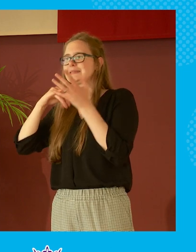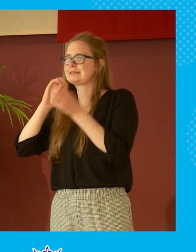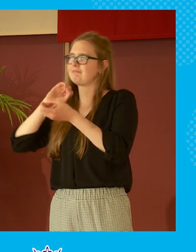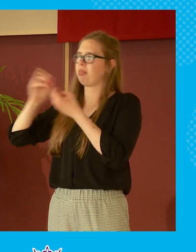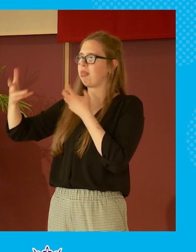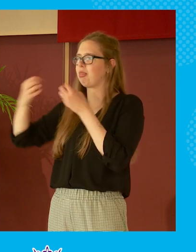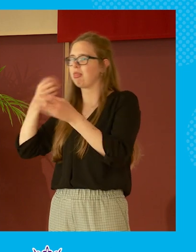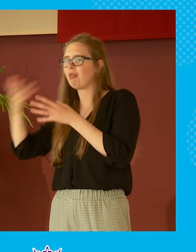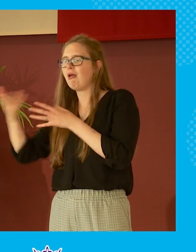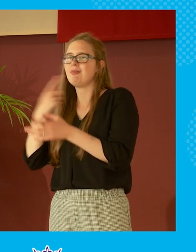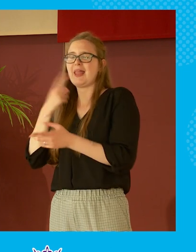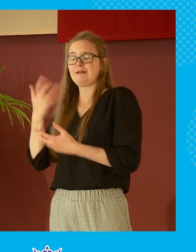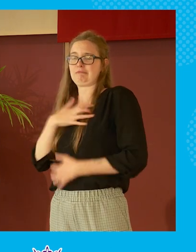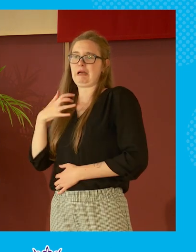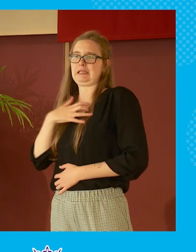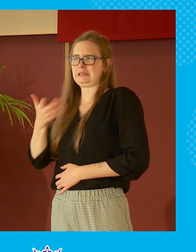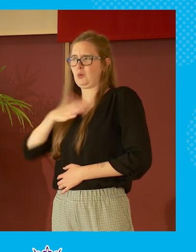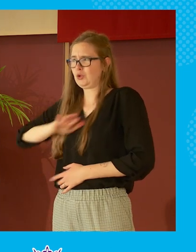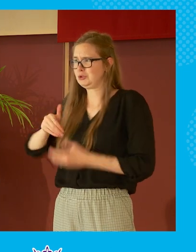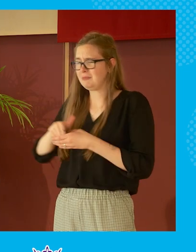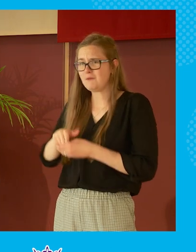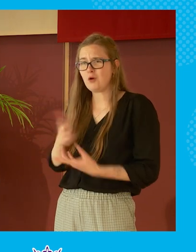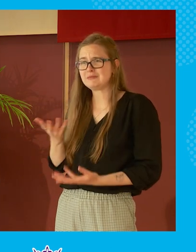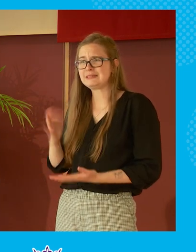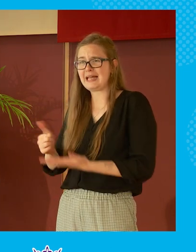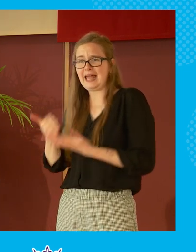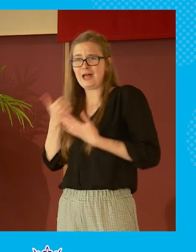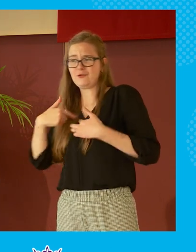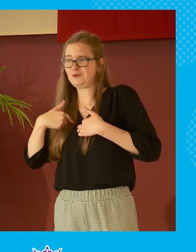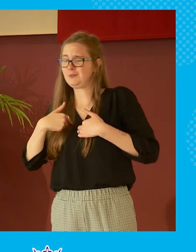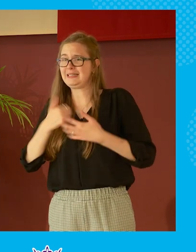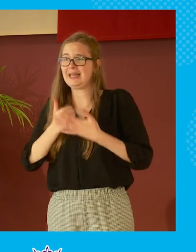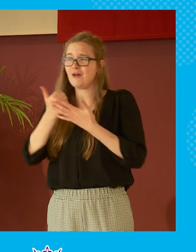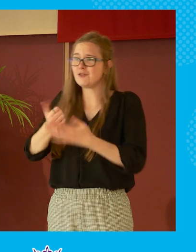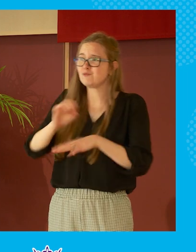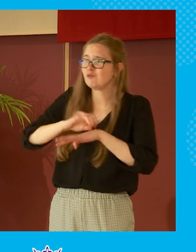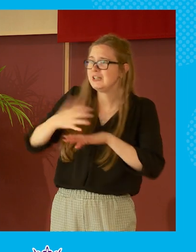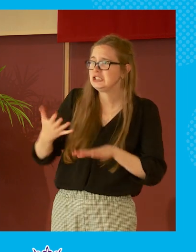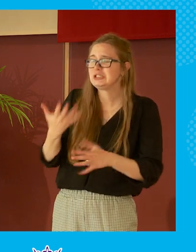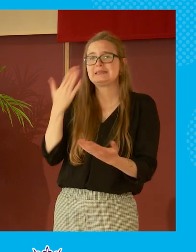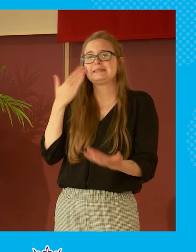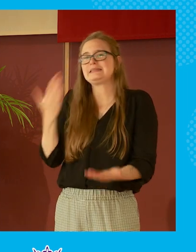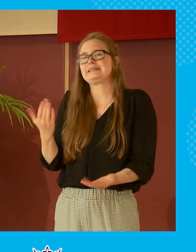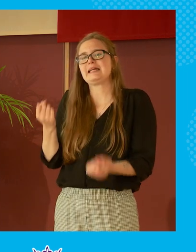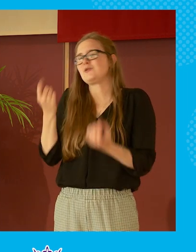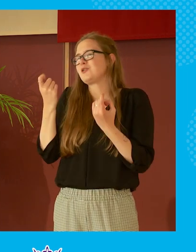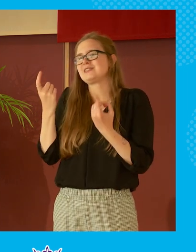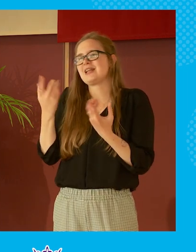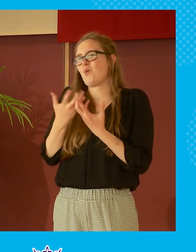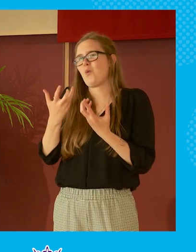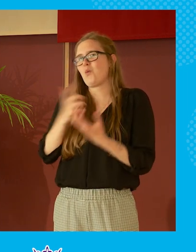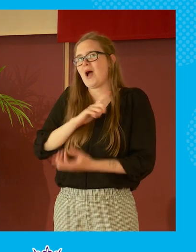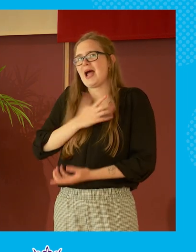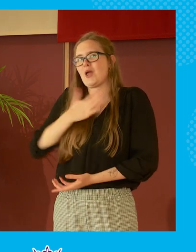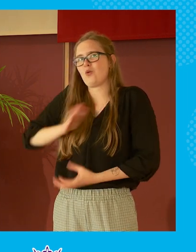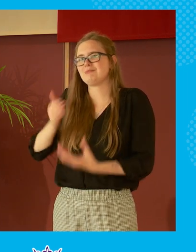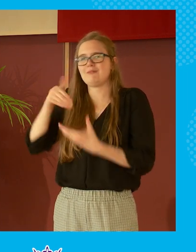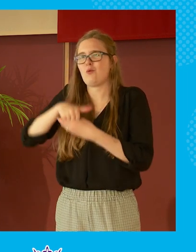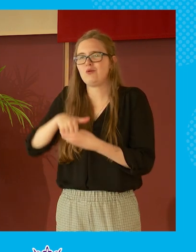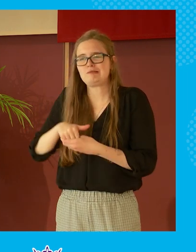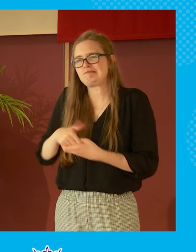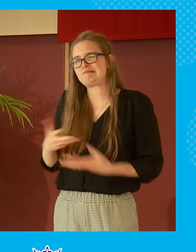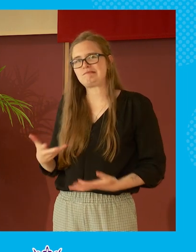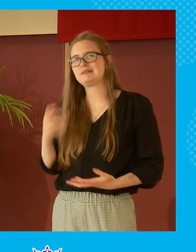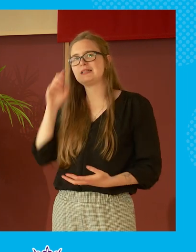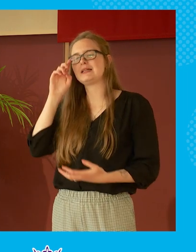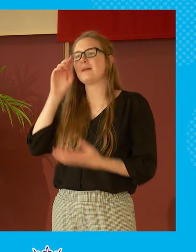i mean the thought of why would i want to do that why is that helpful for me for the profession i just don't understand why i want to do that but but it